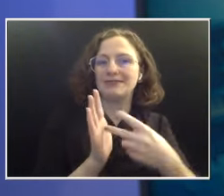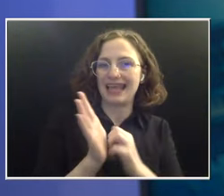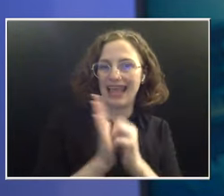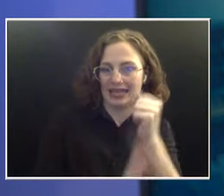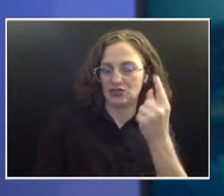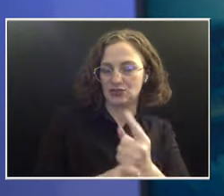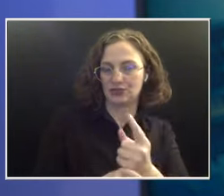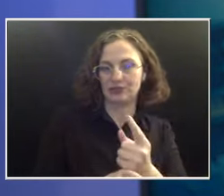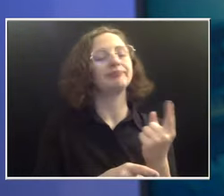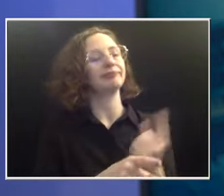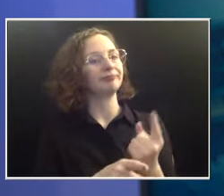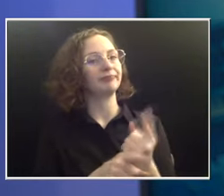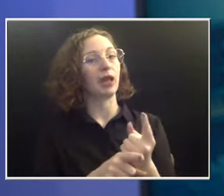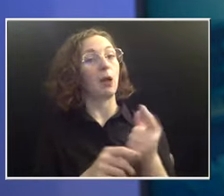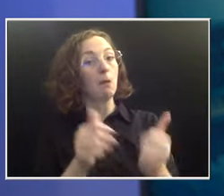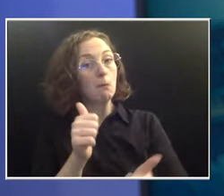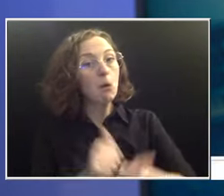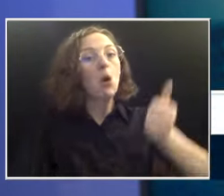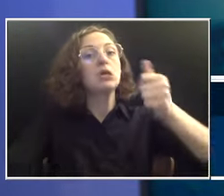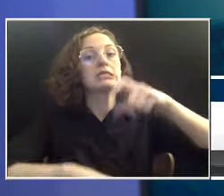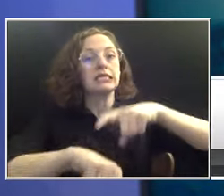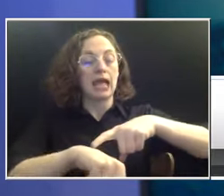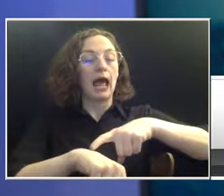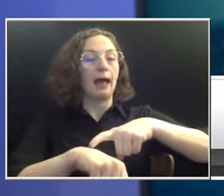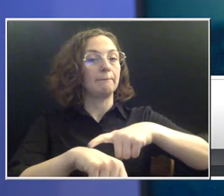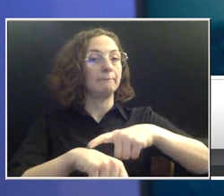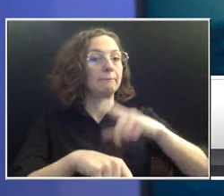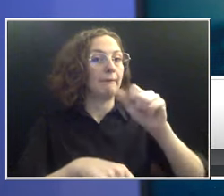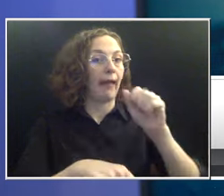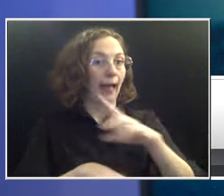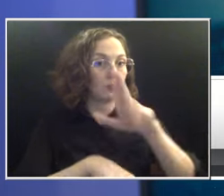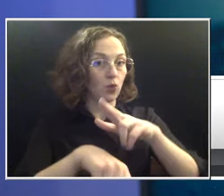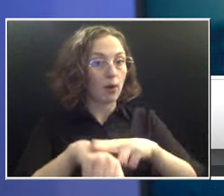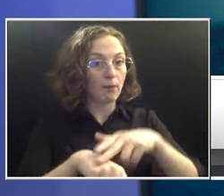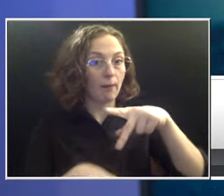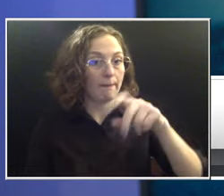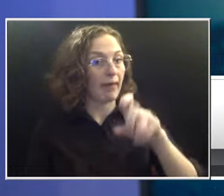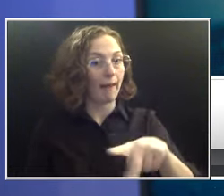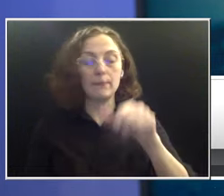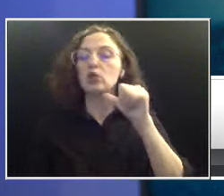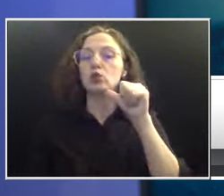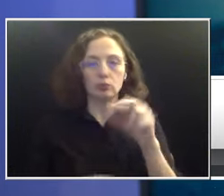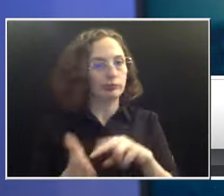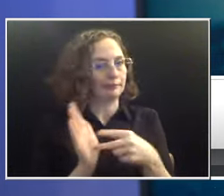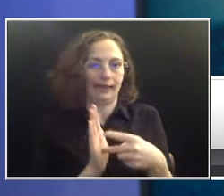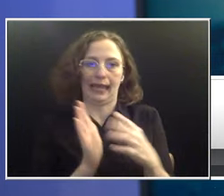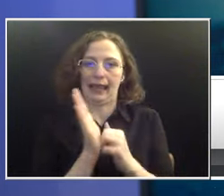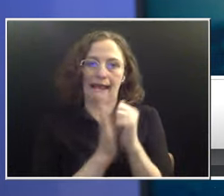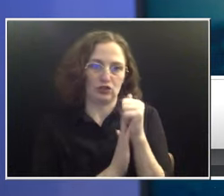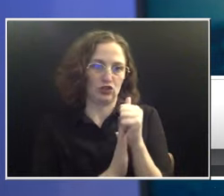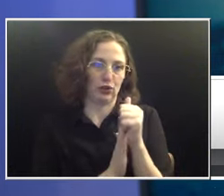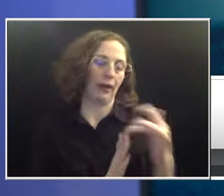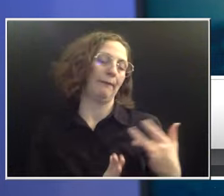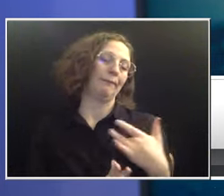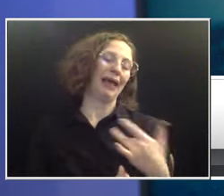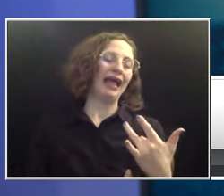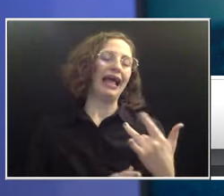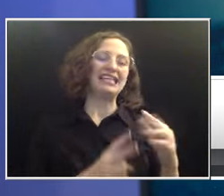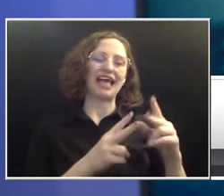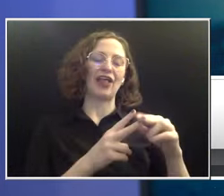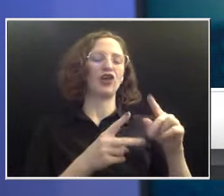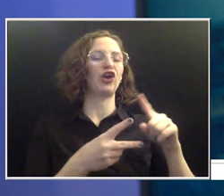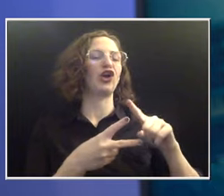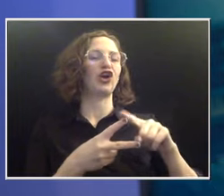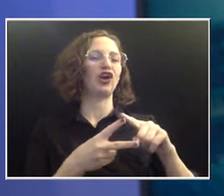an abnormal pap smear does not mean that a person has cancer. Normally, it's either just atypical cells that we follow up on. Sometimes